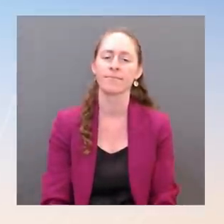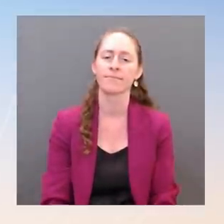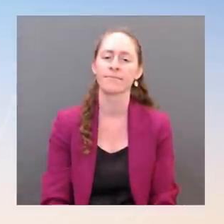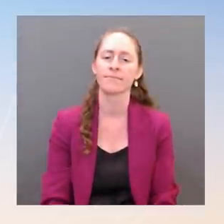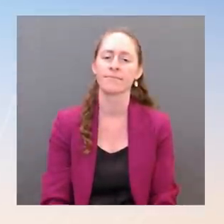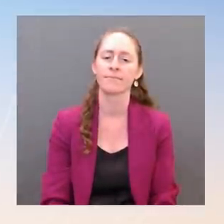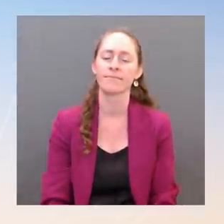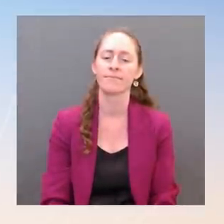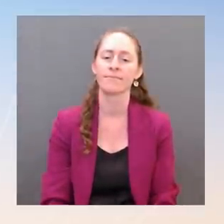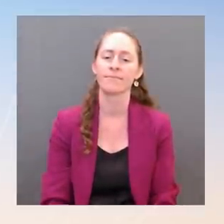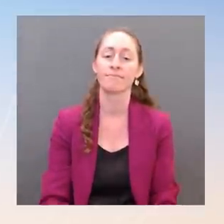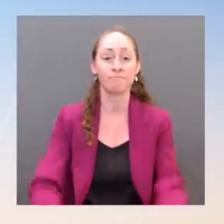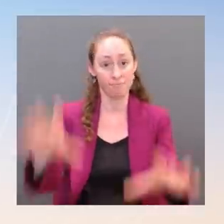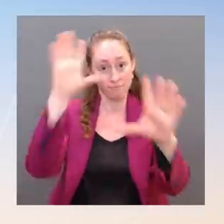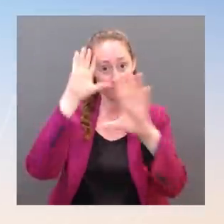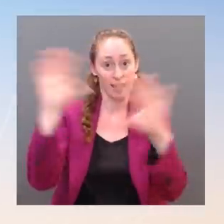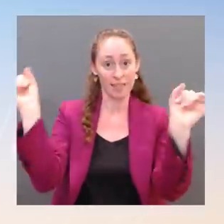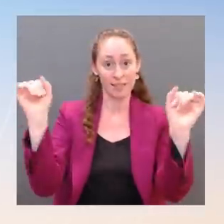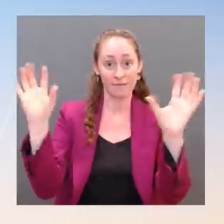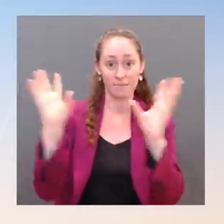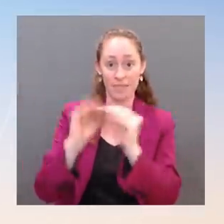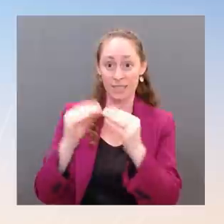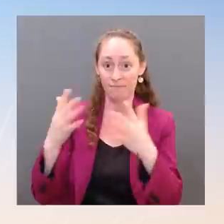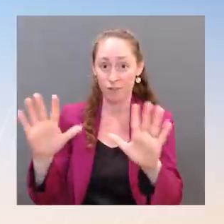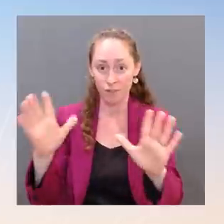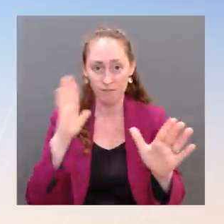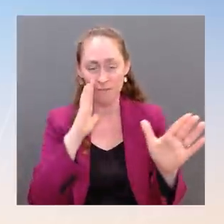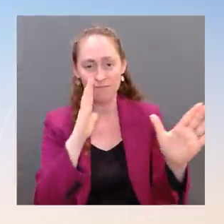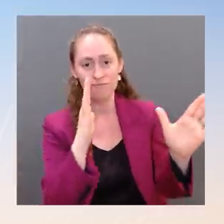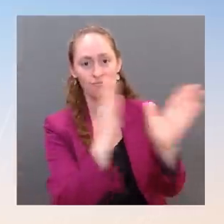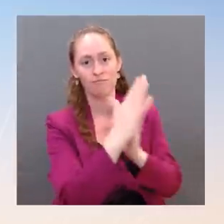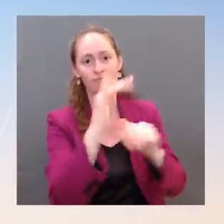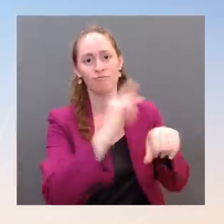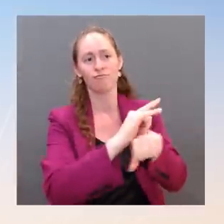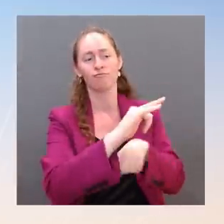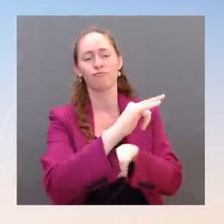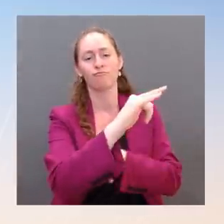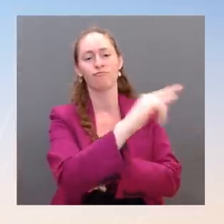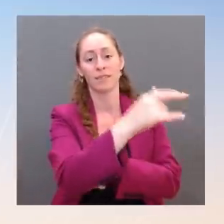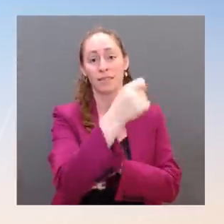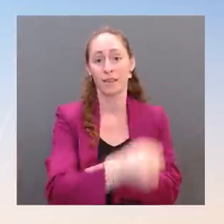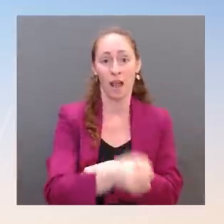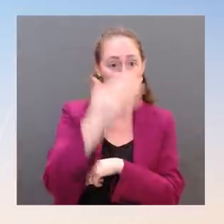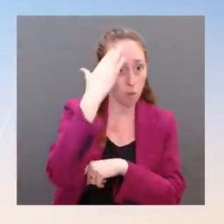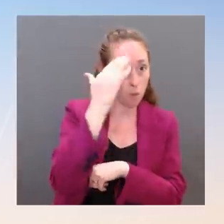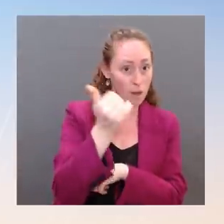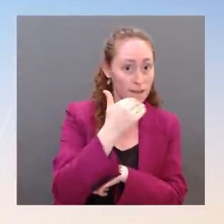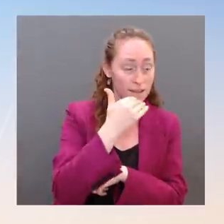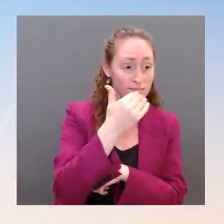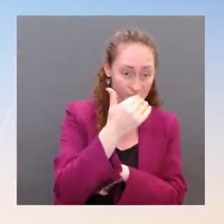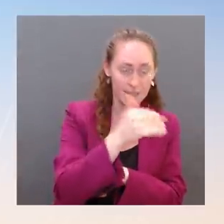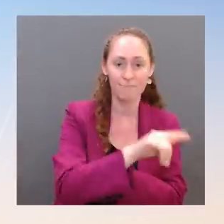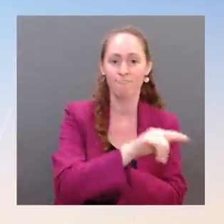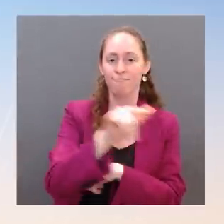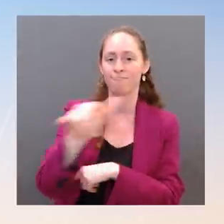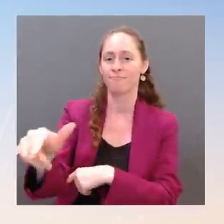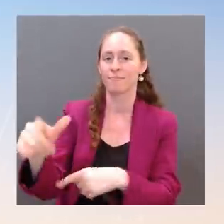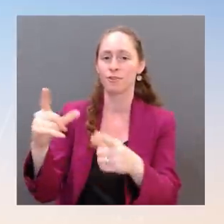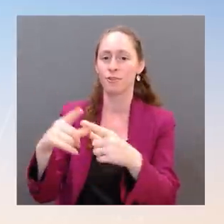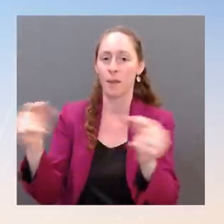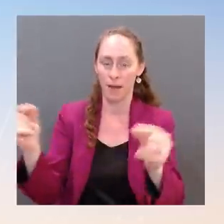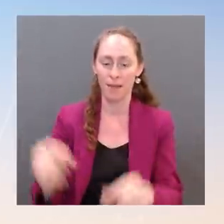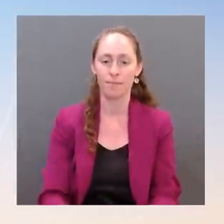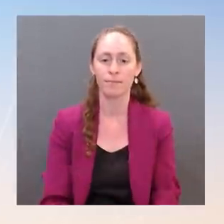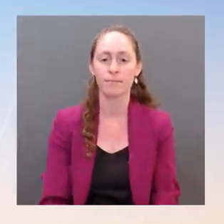Republic of Korea and Japan. This will be his first trip as president to the Indo-Pacific, and it comes at a pivotal moment.